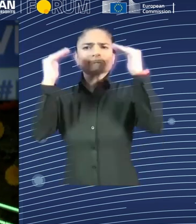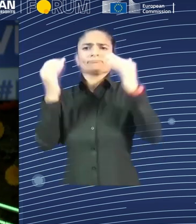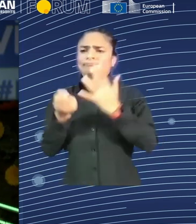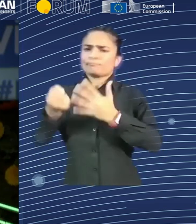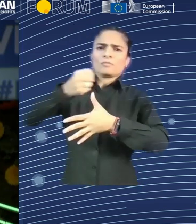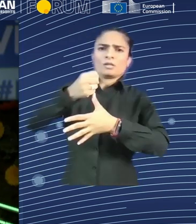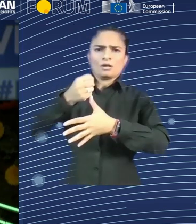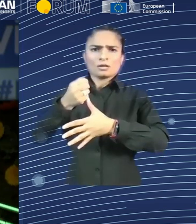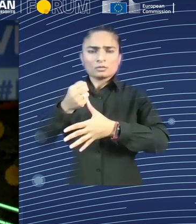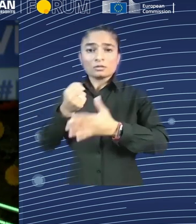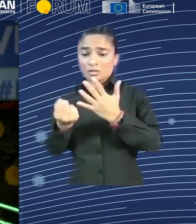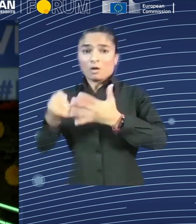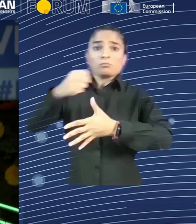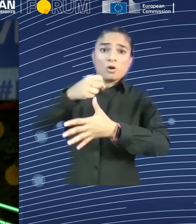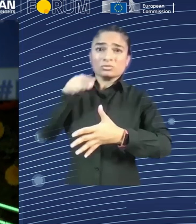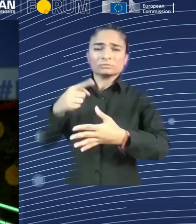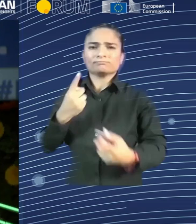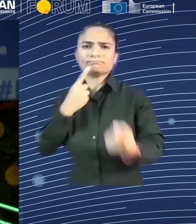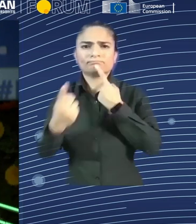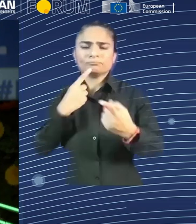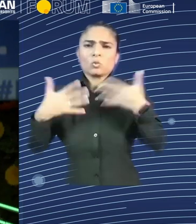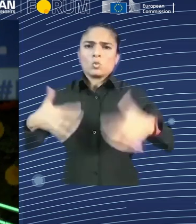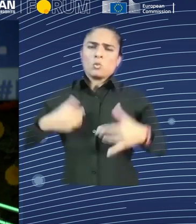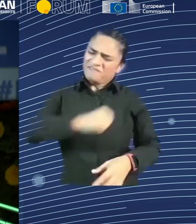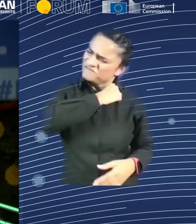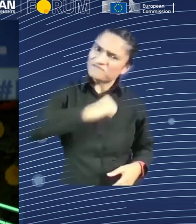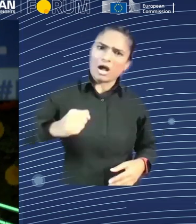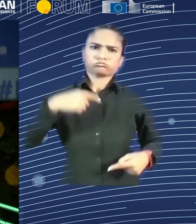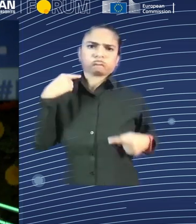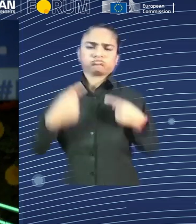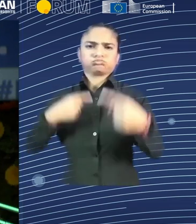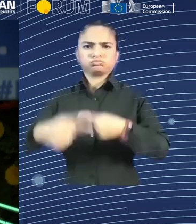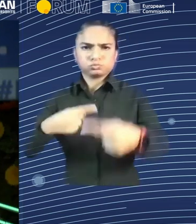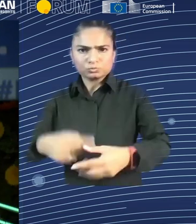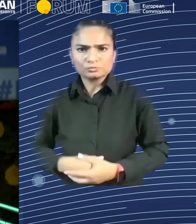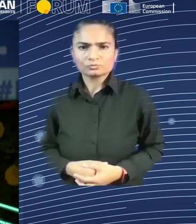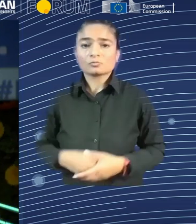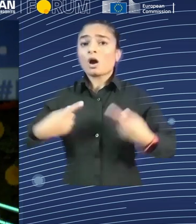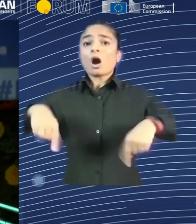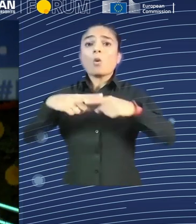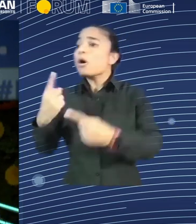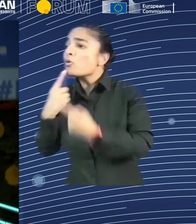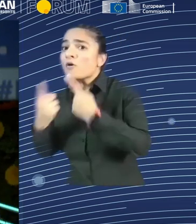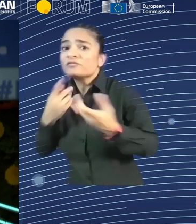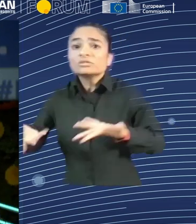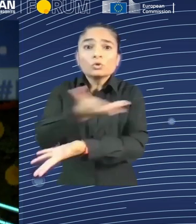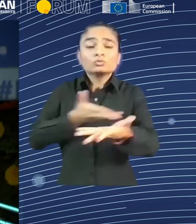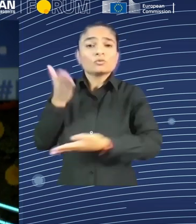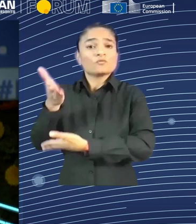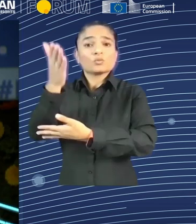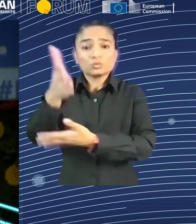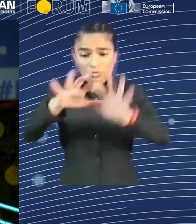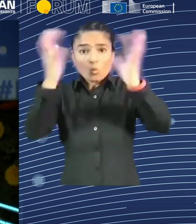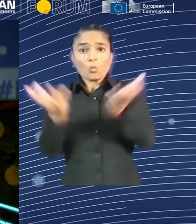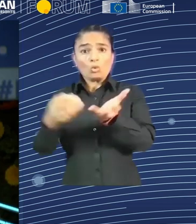sudden. And sudden enough that our conversation about the future of work will become about the future of our world. So indeed, how do we